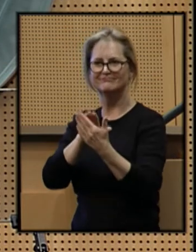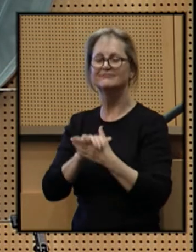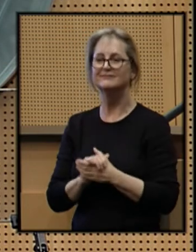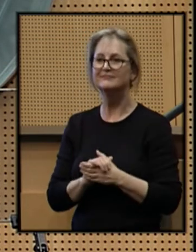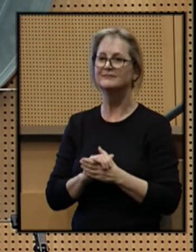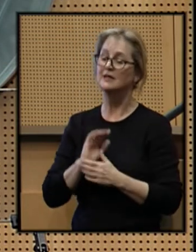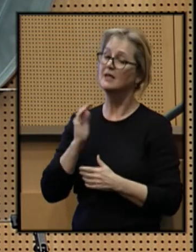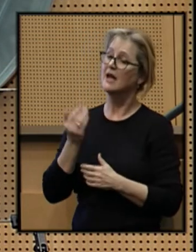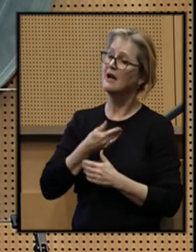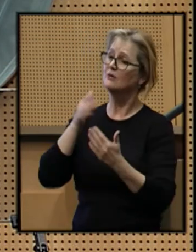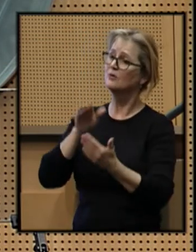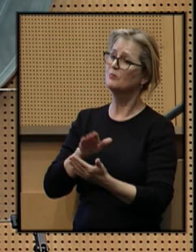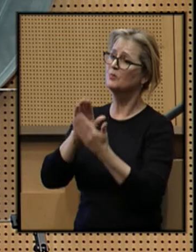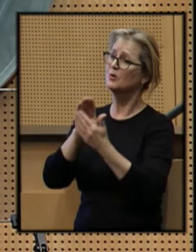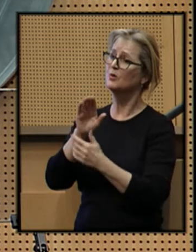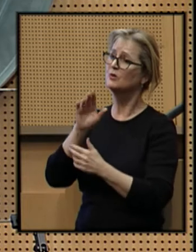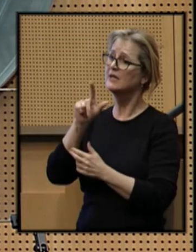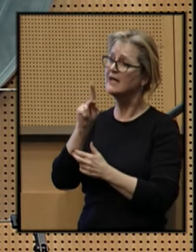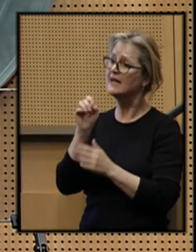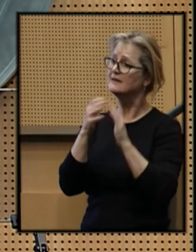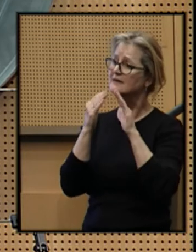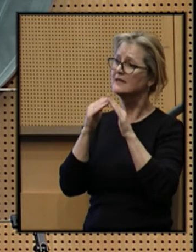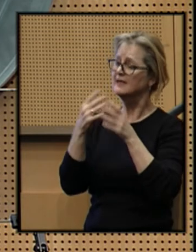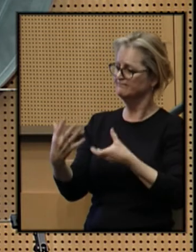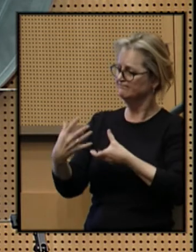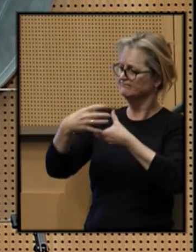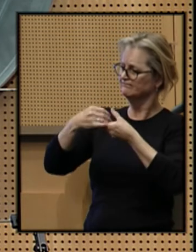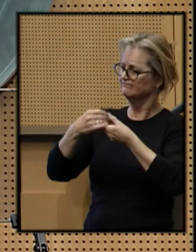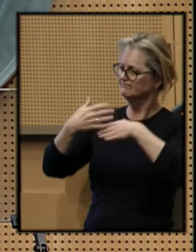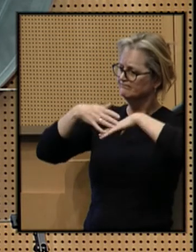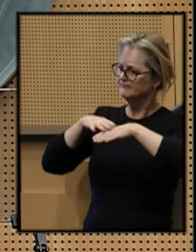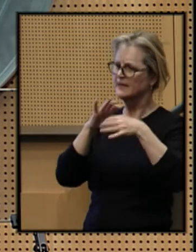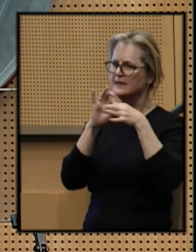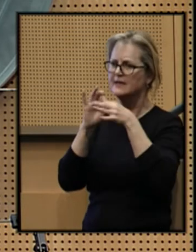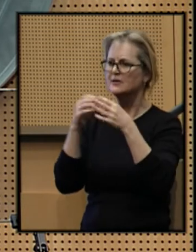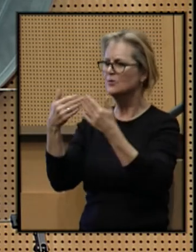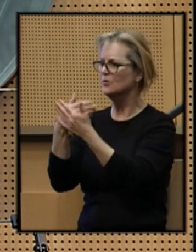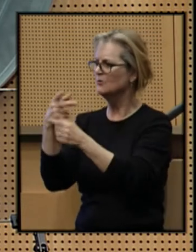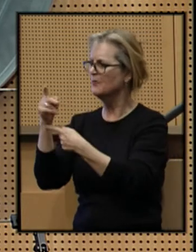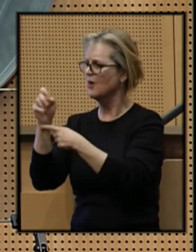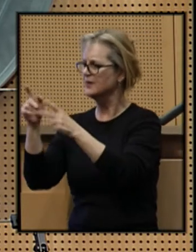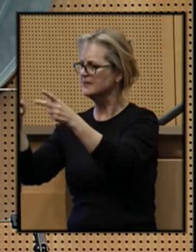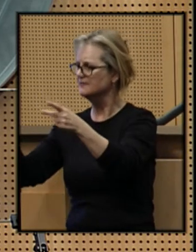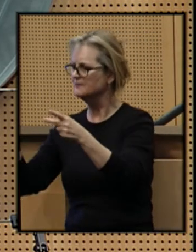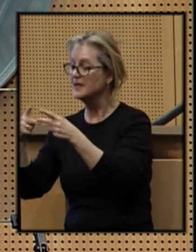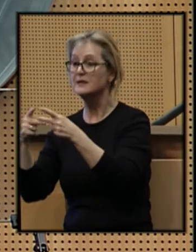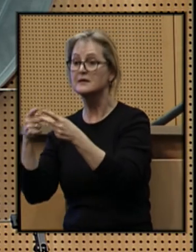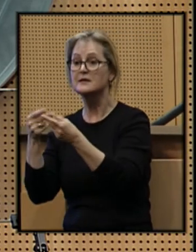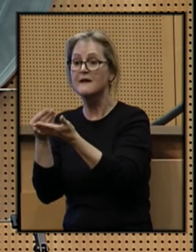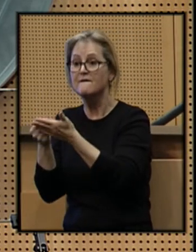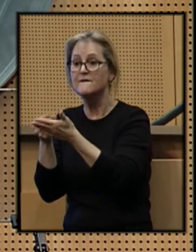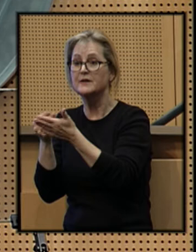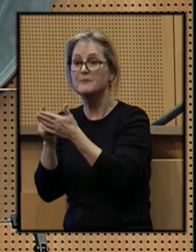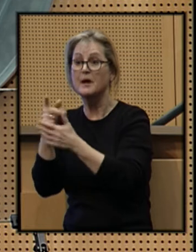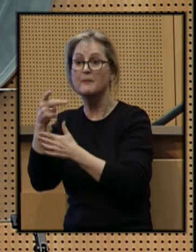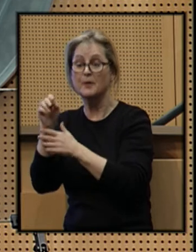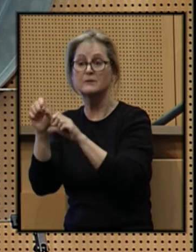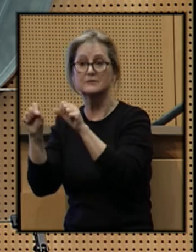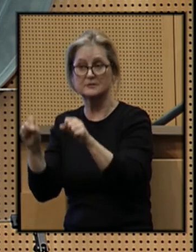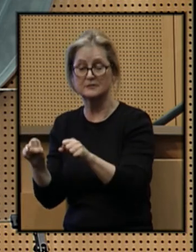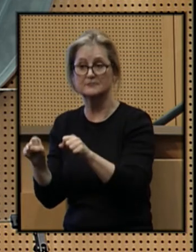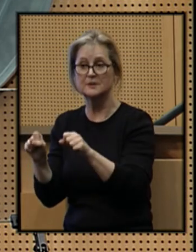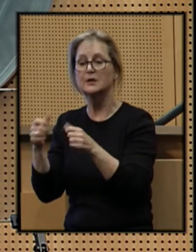Our approach in Lake City integrates and connects new park space funded by our parks district,